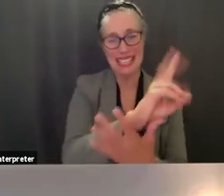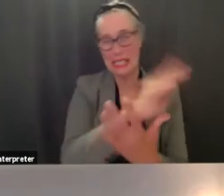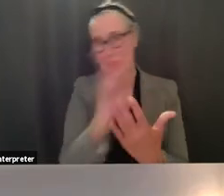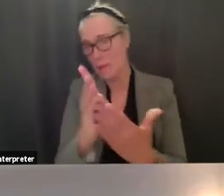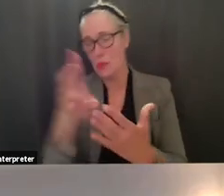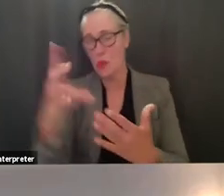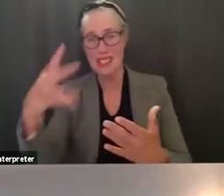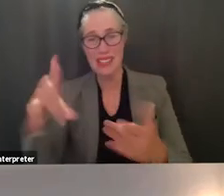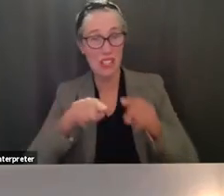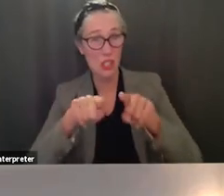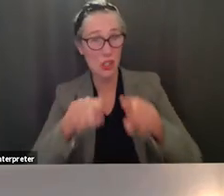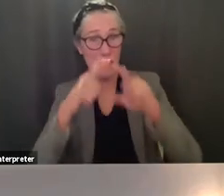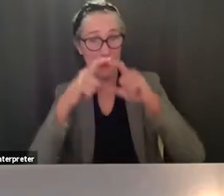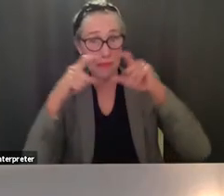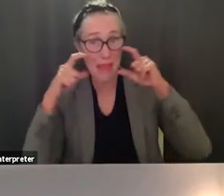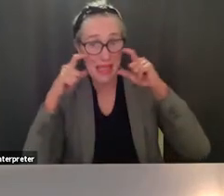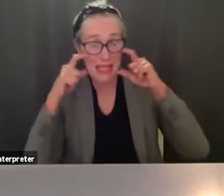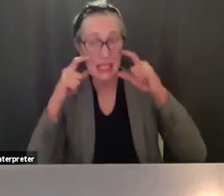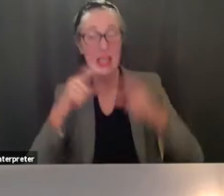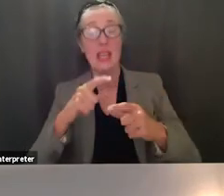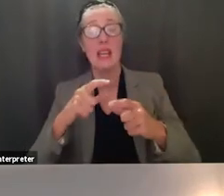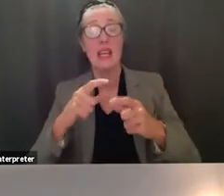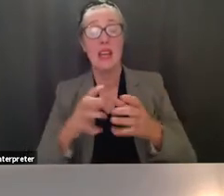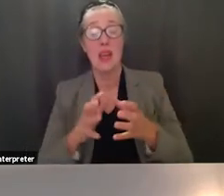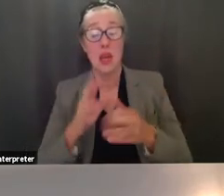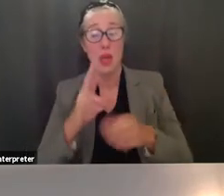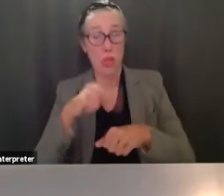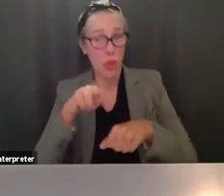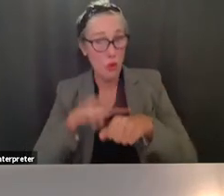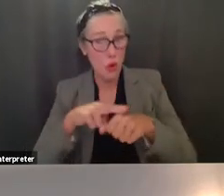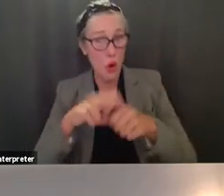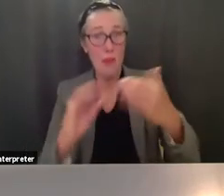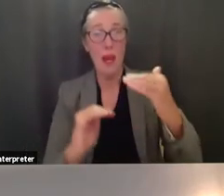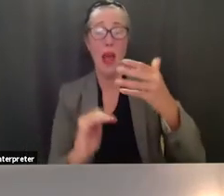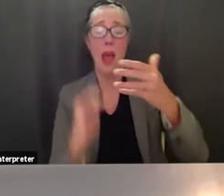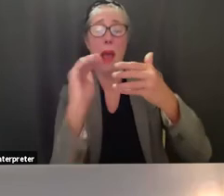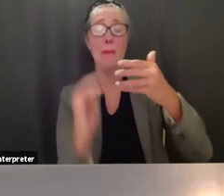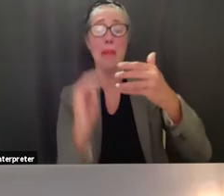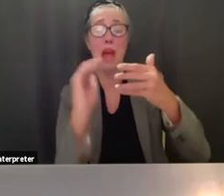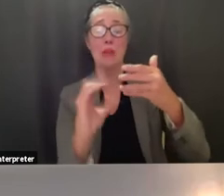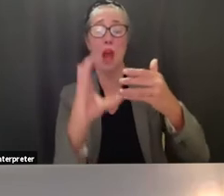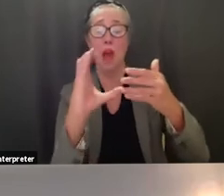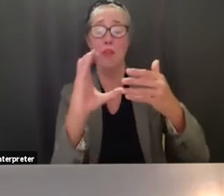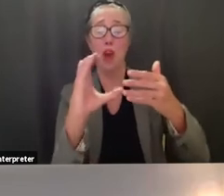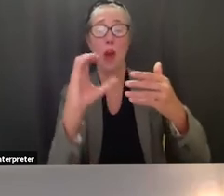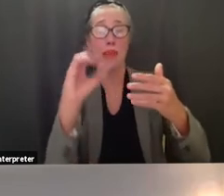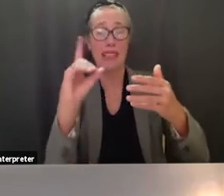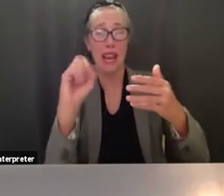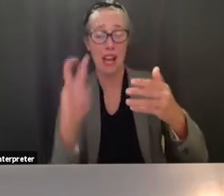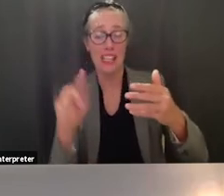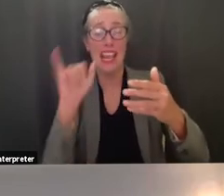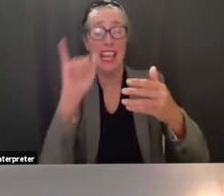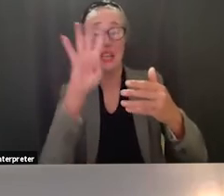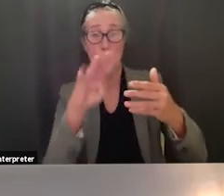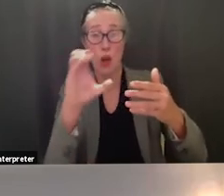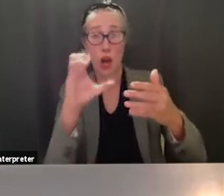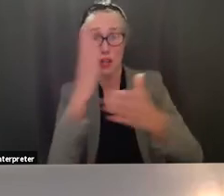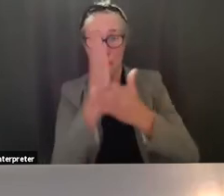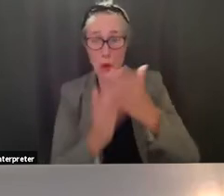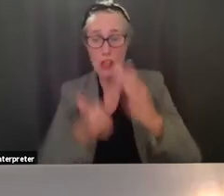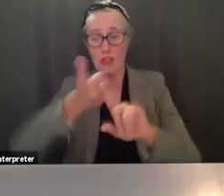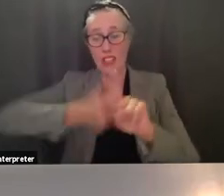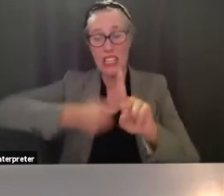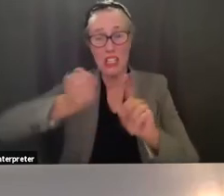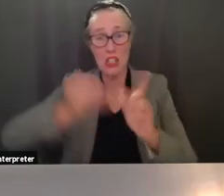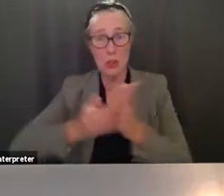wearing mask the normal content of carbon dioxide in the air is 400 parts per million with anything